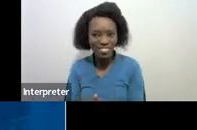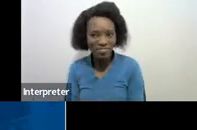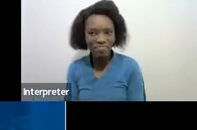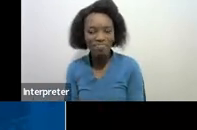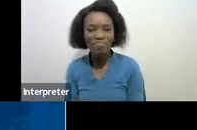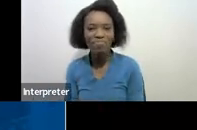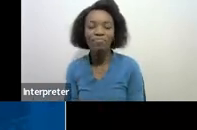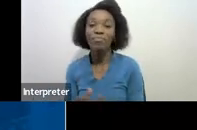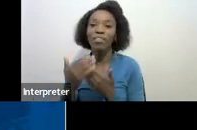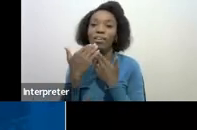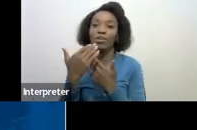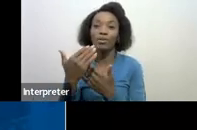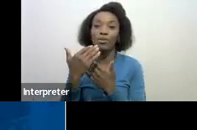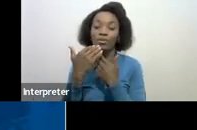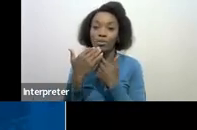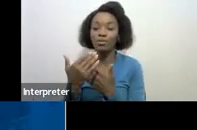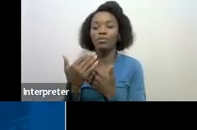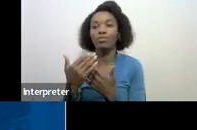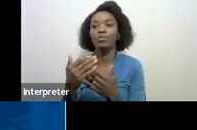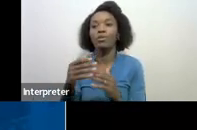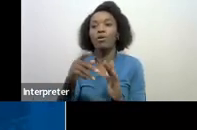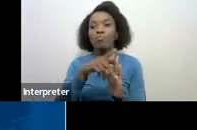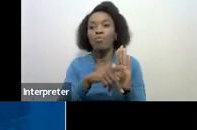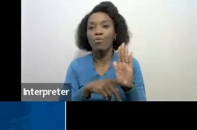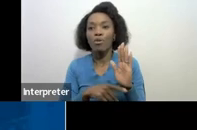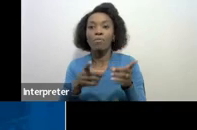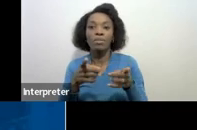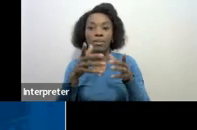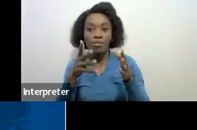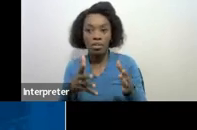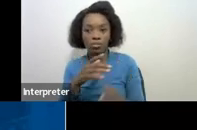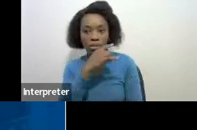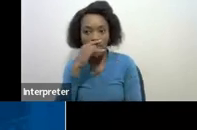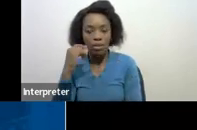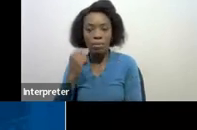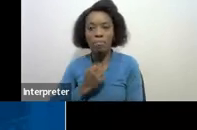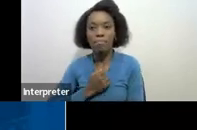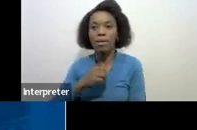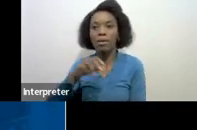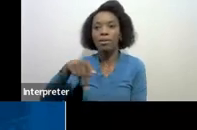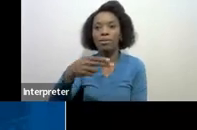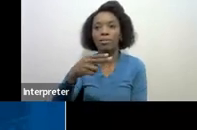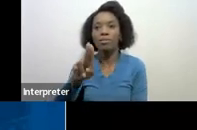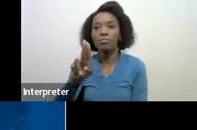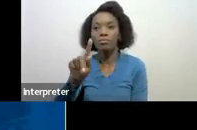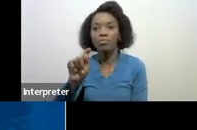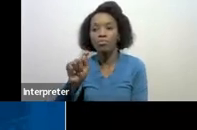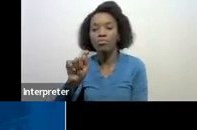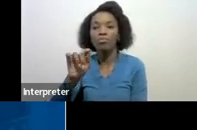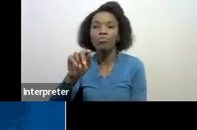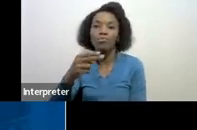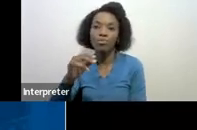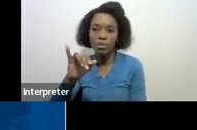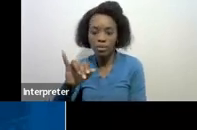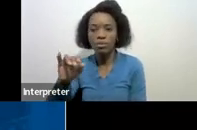thank you program director my name is Putim Pahi from SARS as well